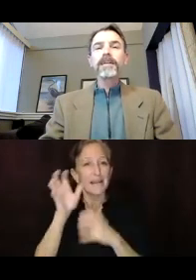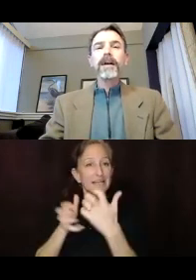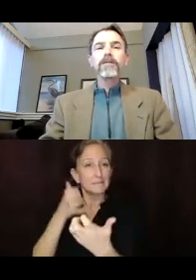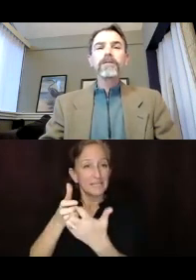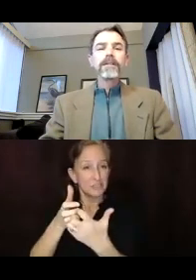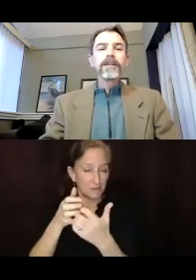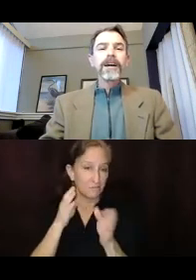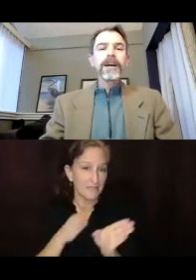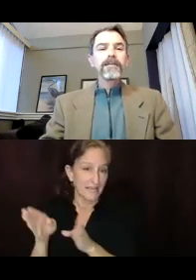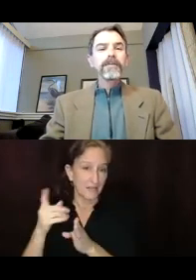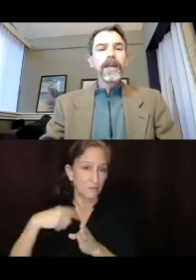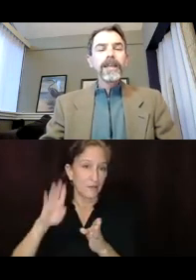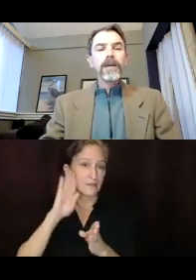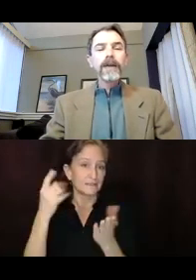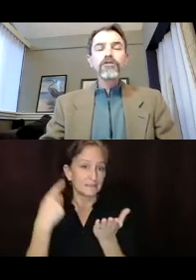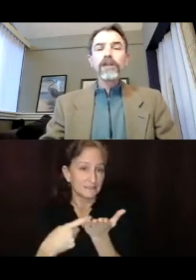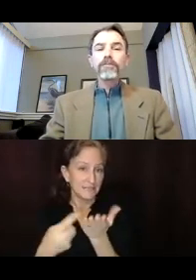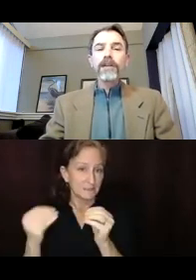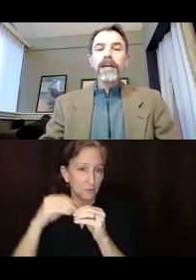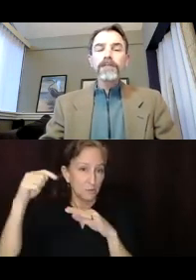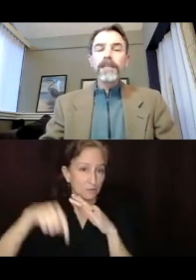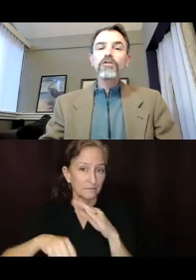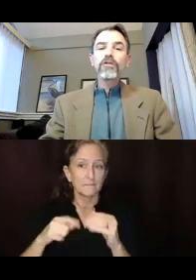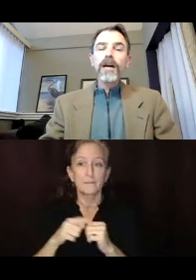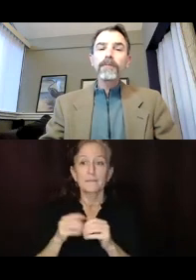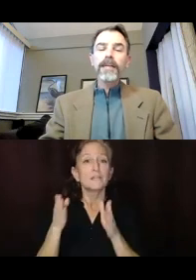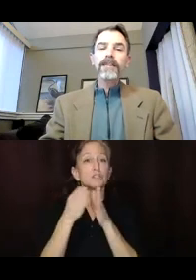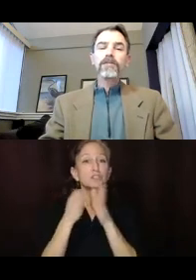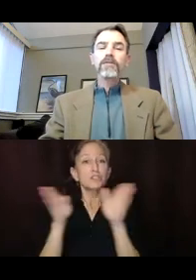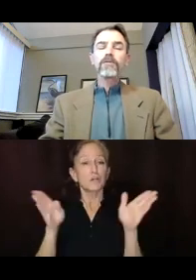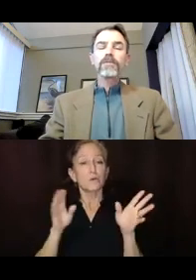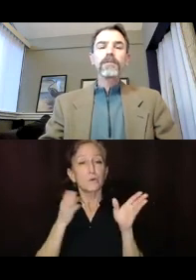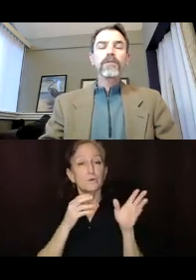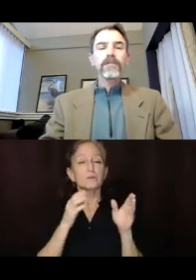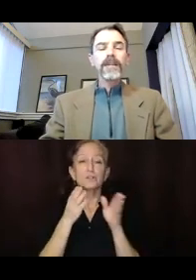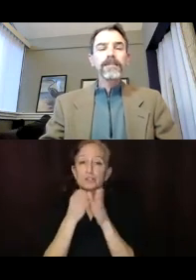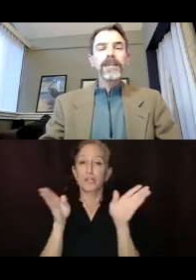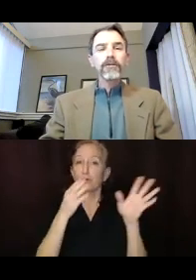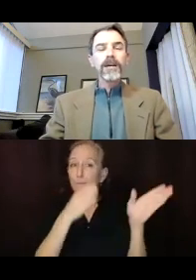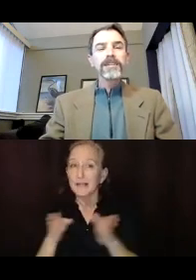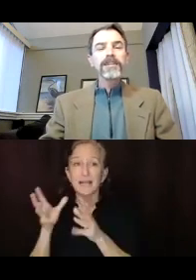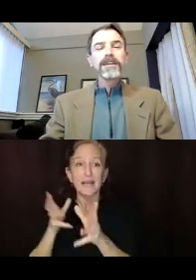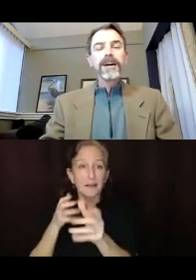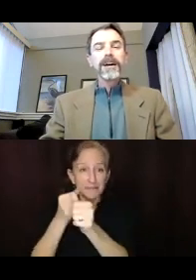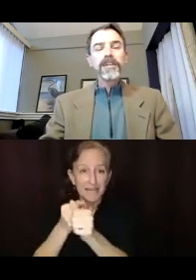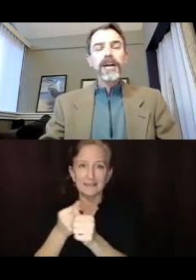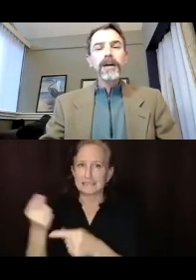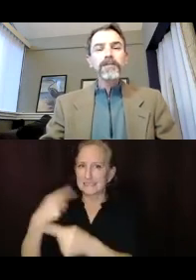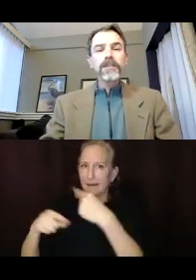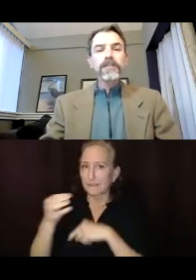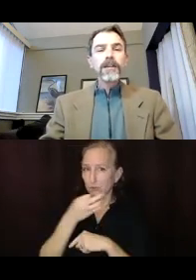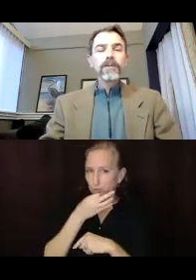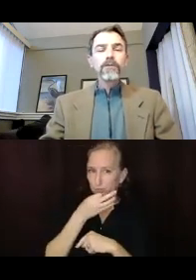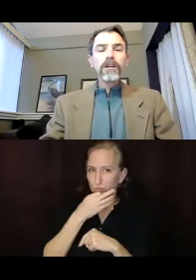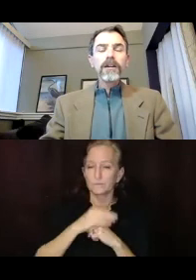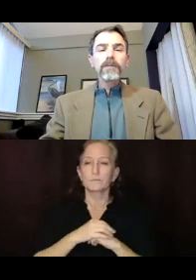talking about. Um, and then we have our general plan updates, which are coming. And I think there's, will be some more slides later on, uh, to talk about